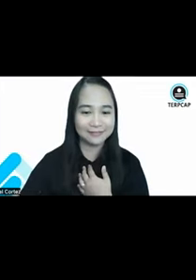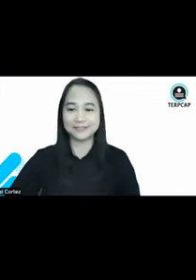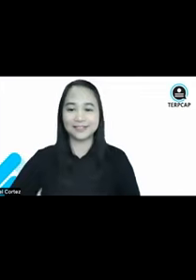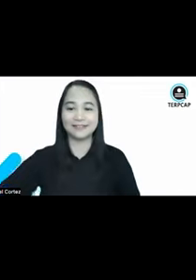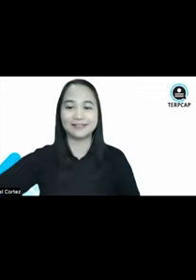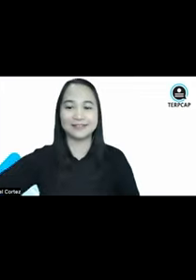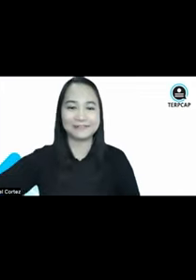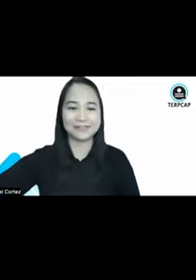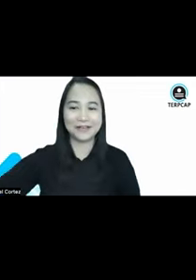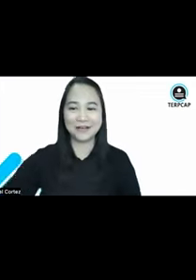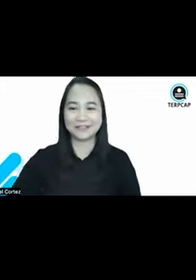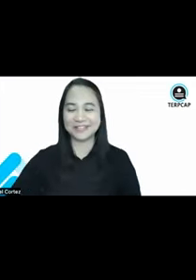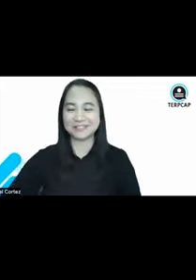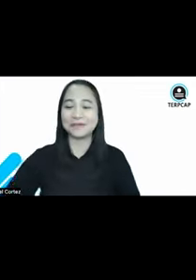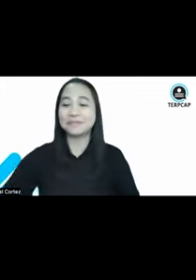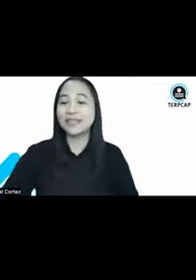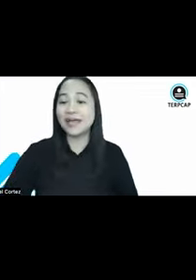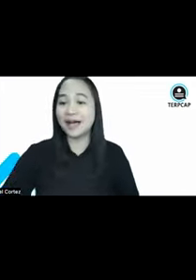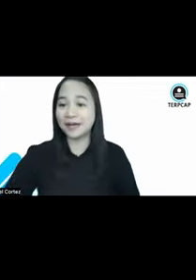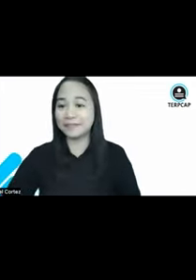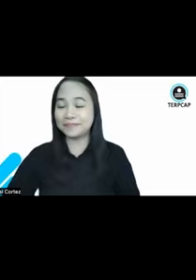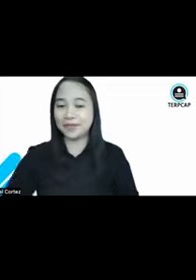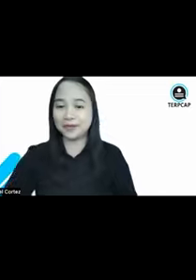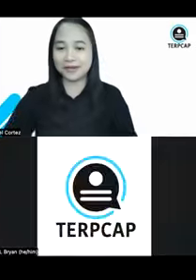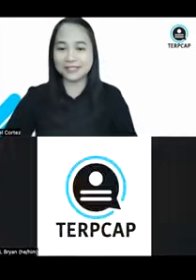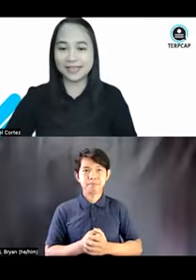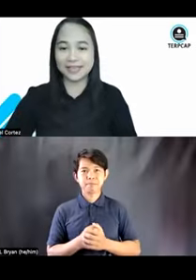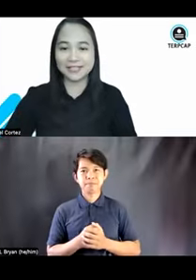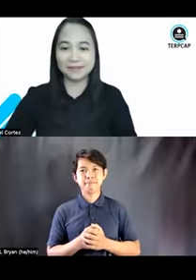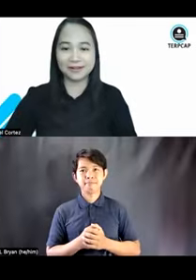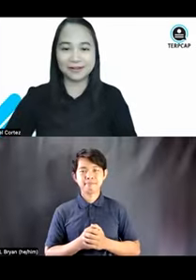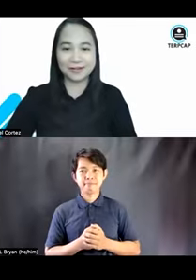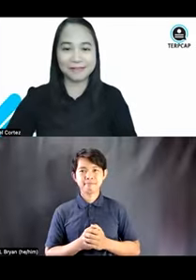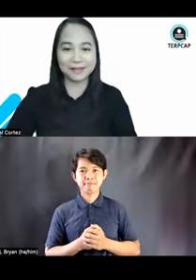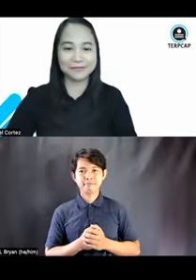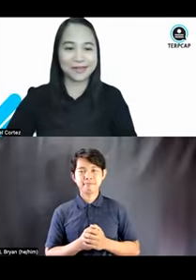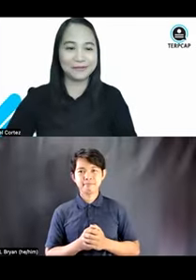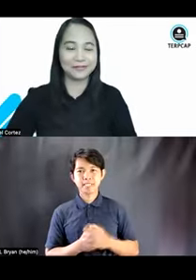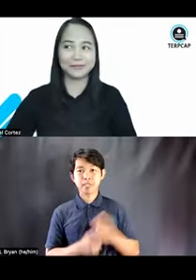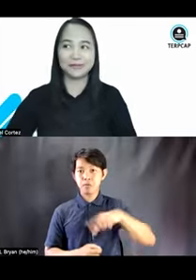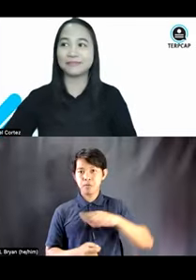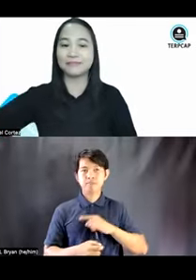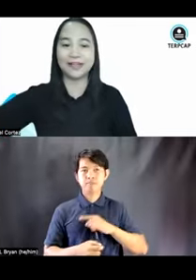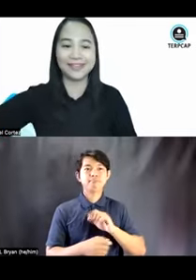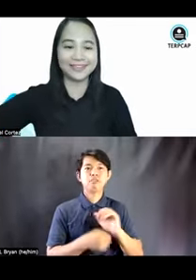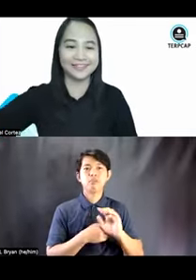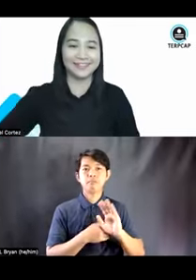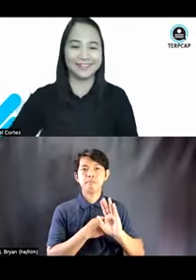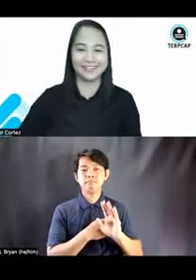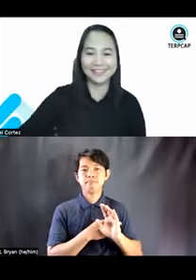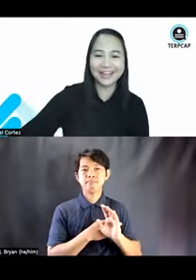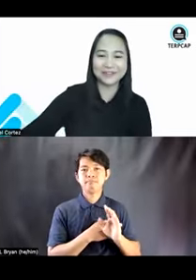Great to hear. All right. So, all right. So, guess we are all back from our quick break.